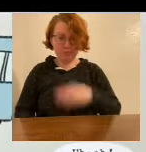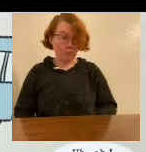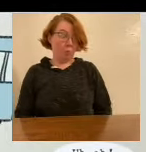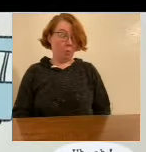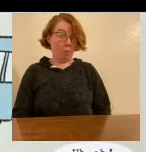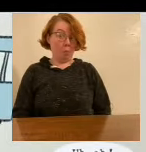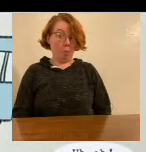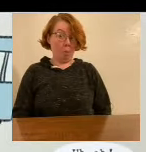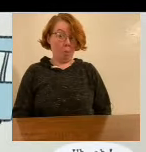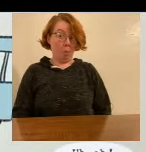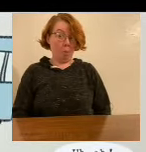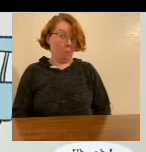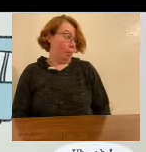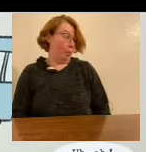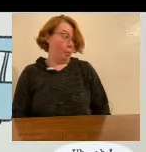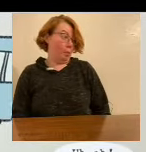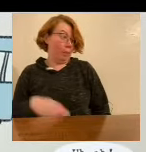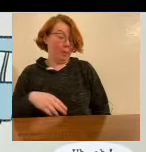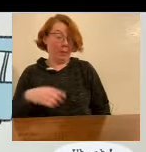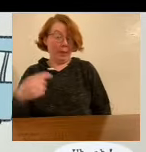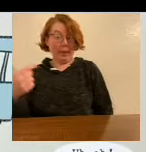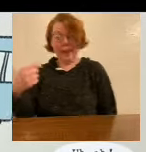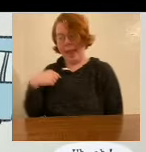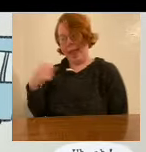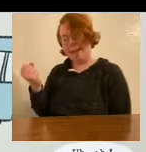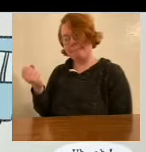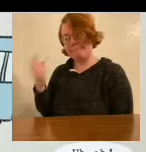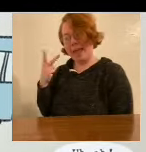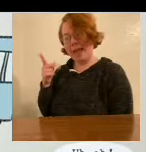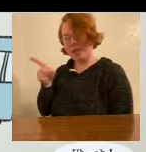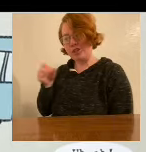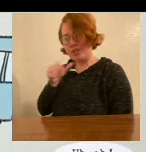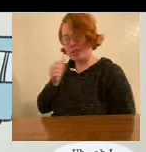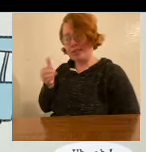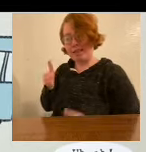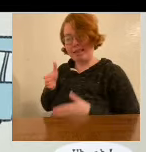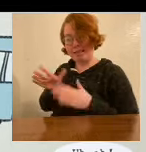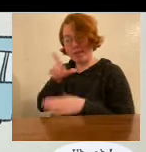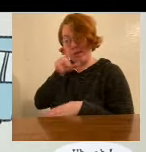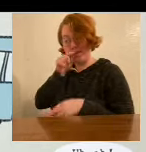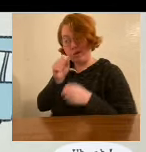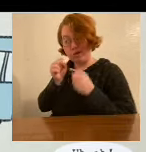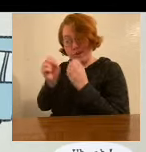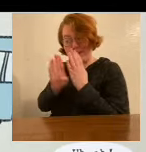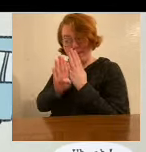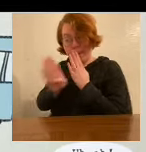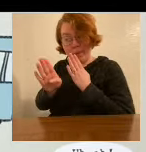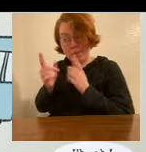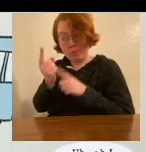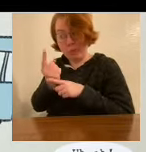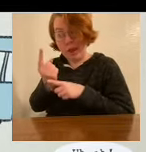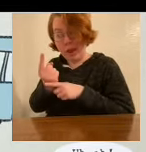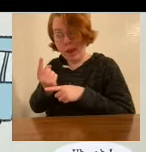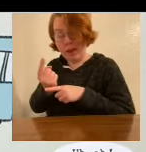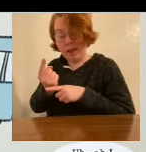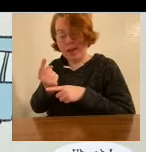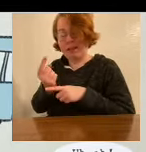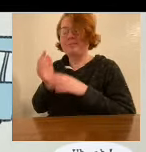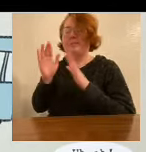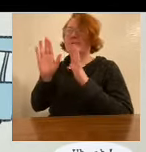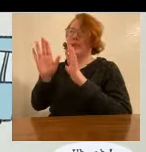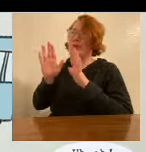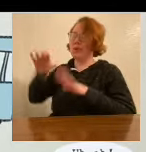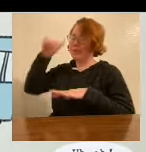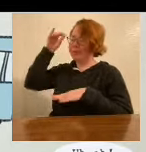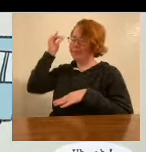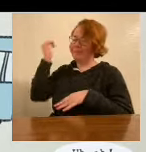I'm back. You didn't let the pigeon drive the bus, did you? Great. Thanks a lot.